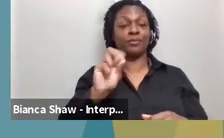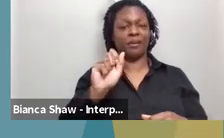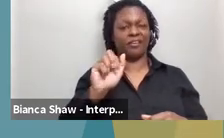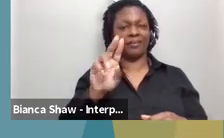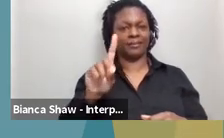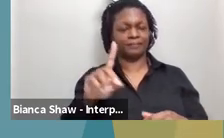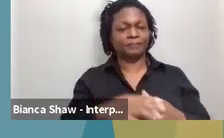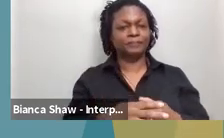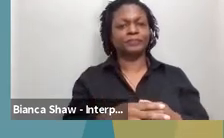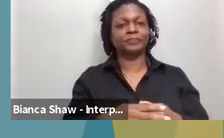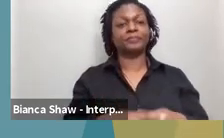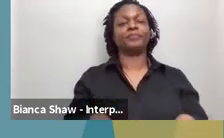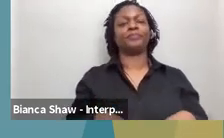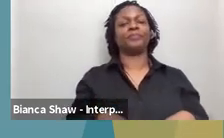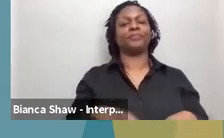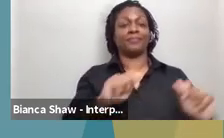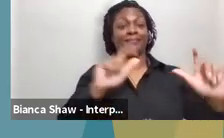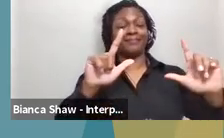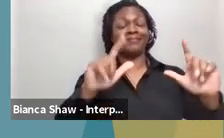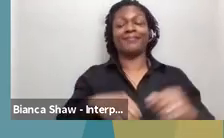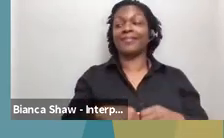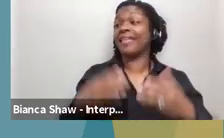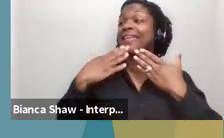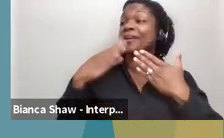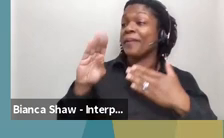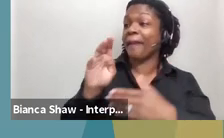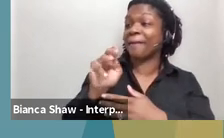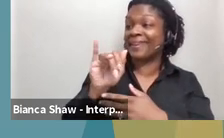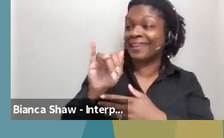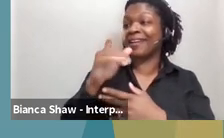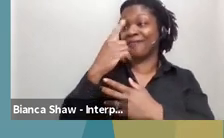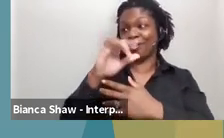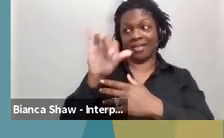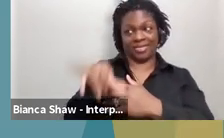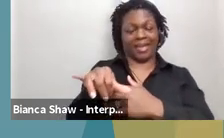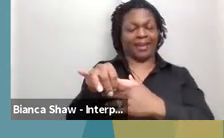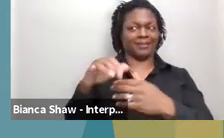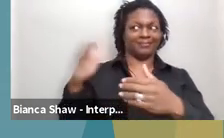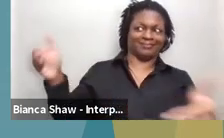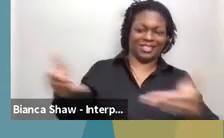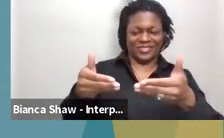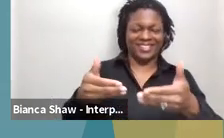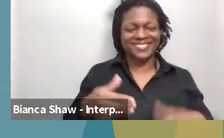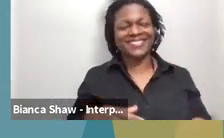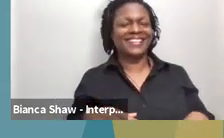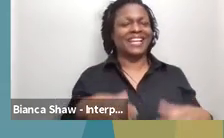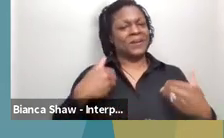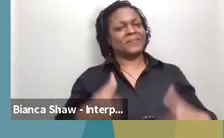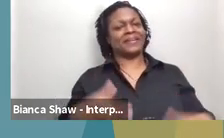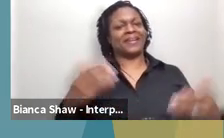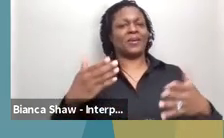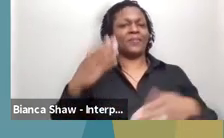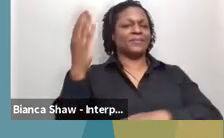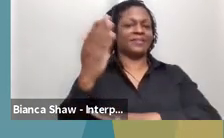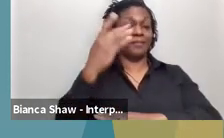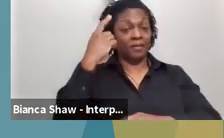So hello, and thank you, Bambi, for that great introduction. She said, my name is Jana Broussard, and I am here presenting